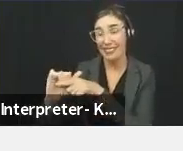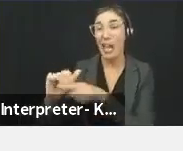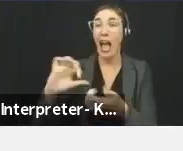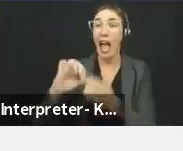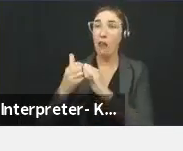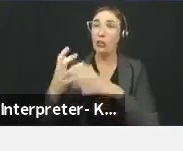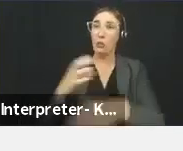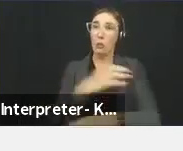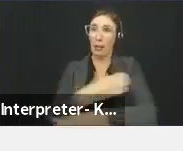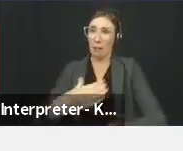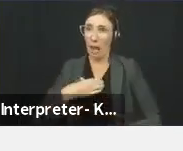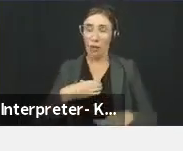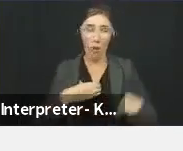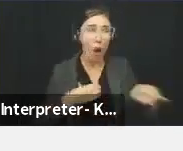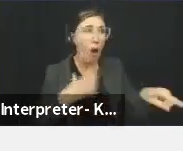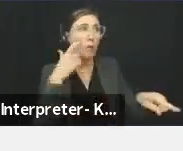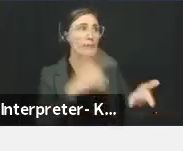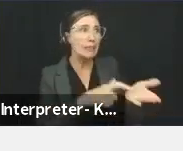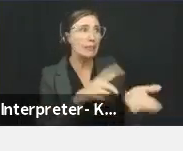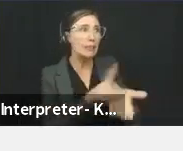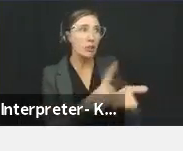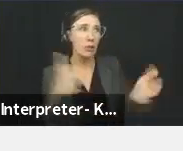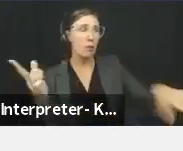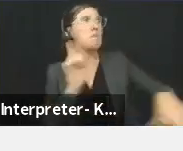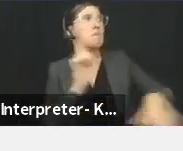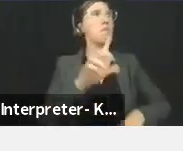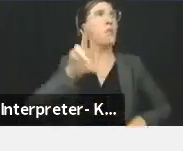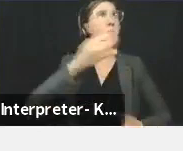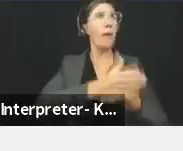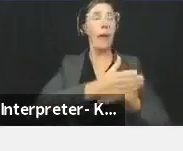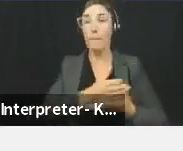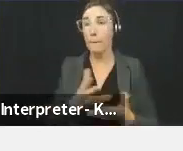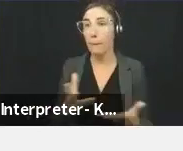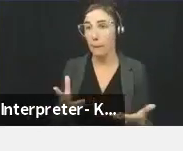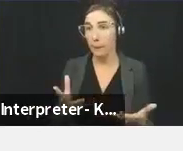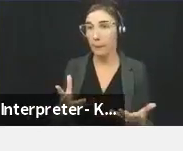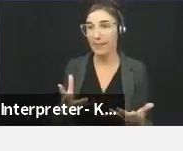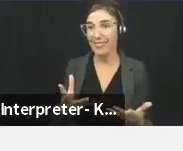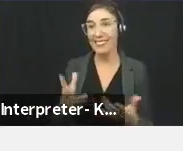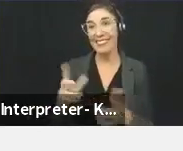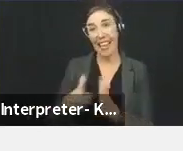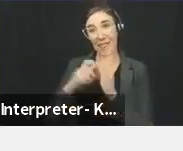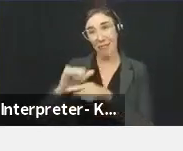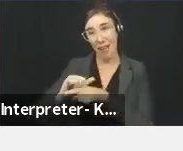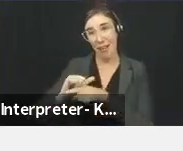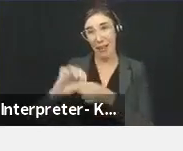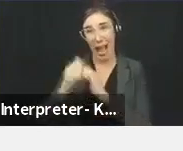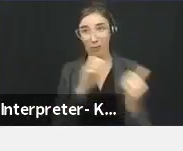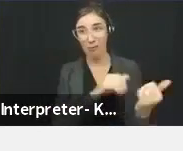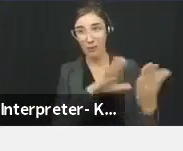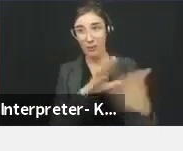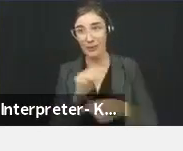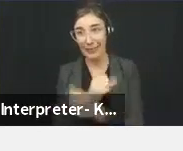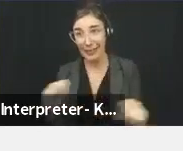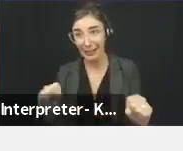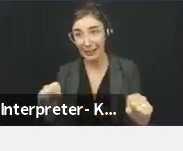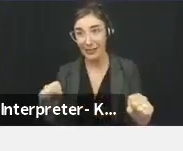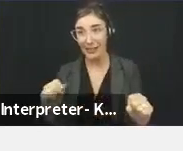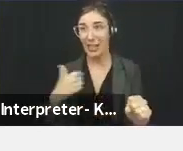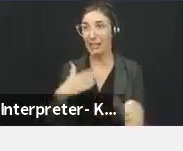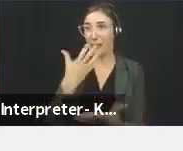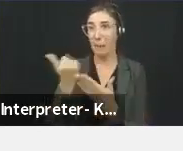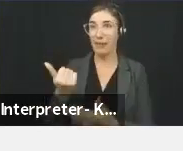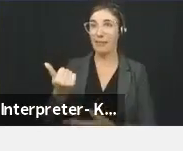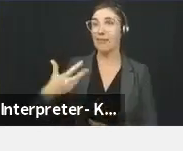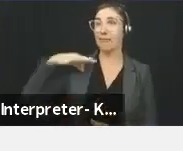empowered to take action when the need arises. Whenever I do one of these programs, I always learn a new tip and how I can best stand up for somebody in our community,